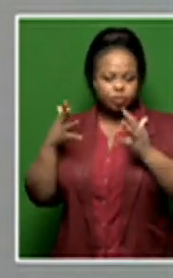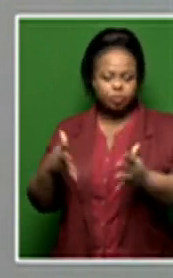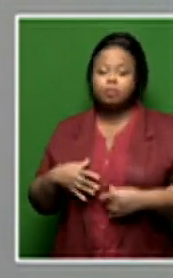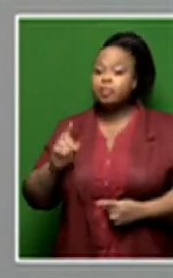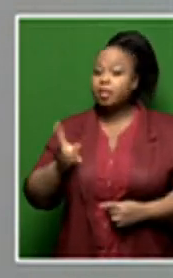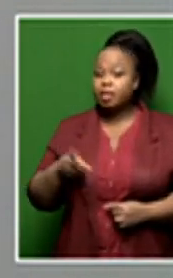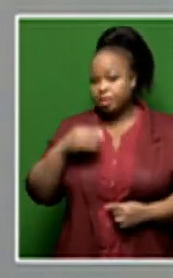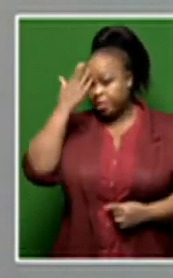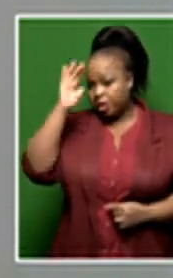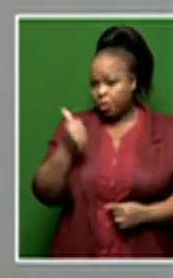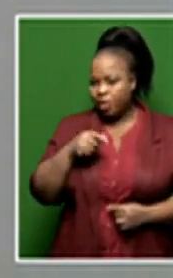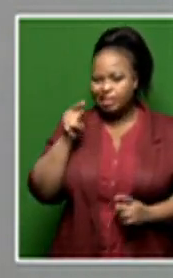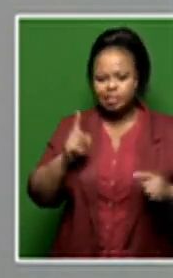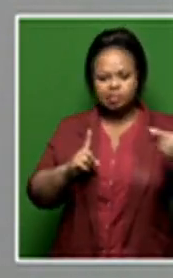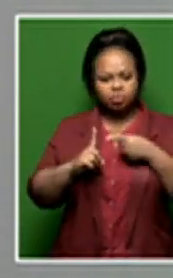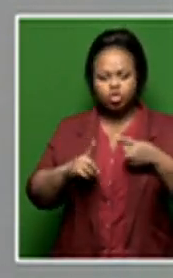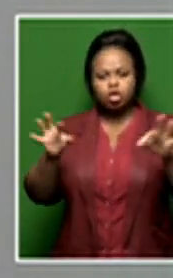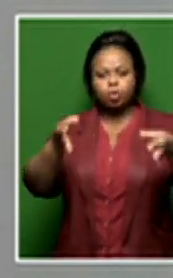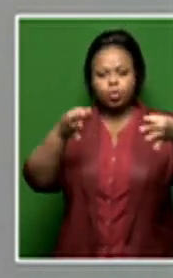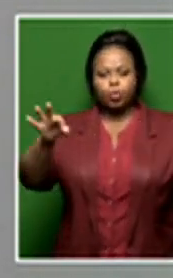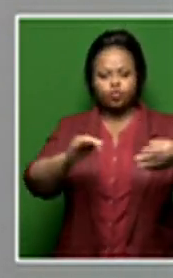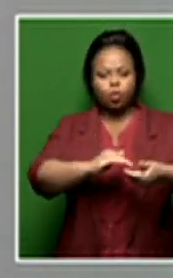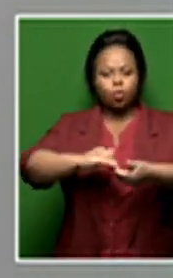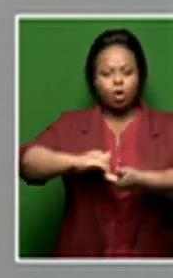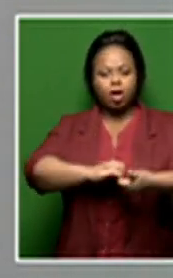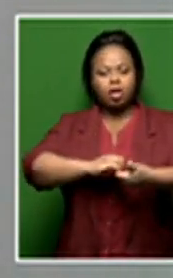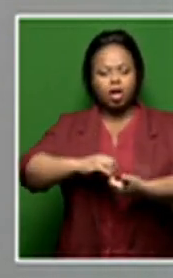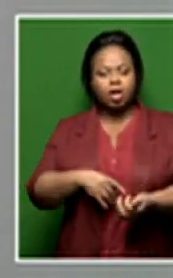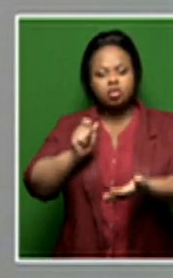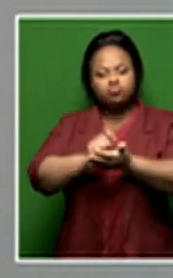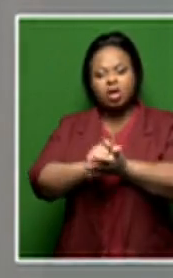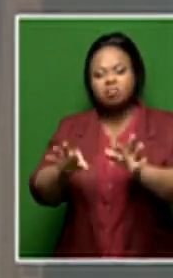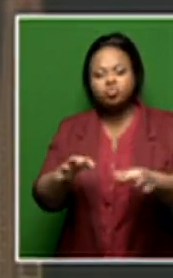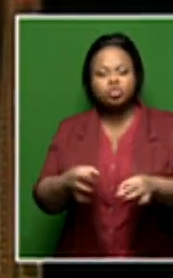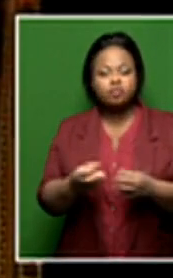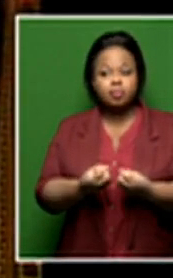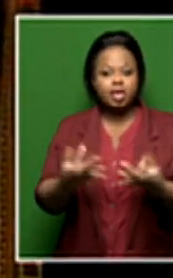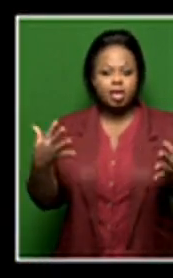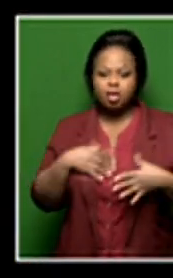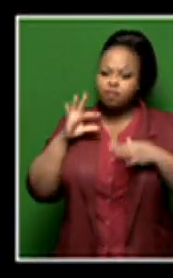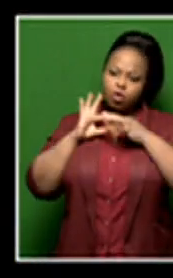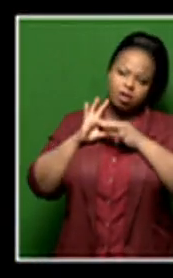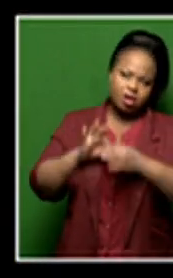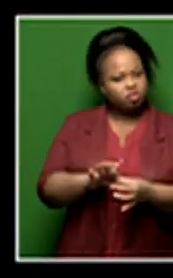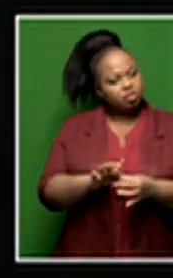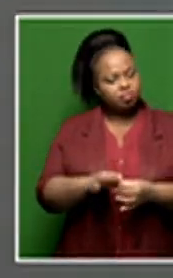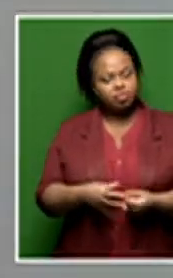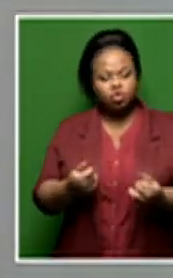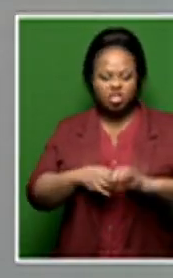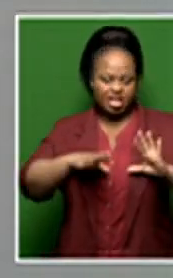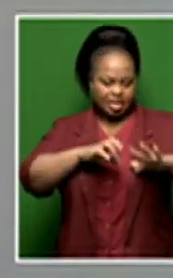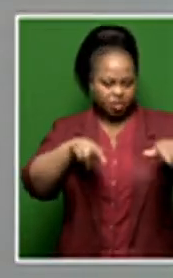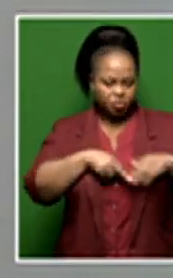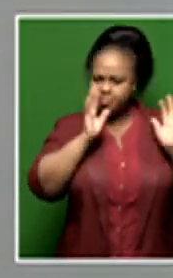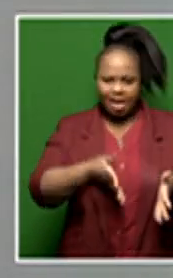I also knew that he was a conductor and composer. So our relationship went beyond, you know, the classroom.